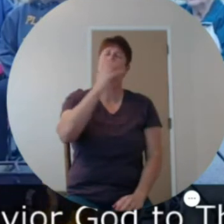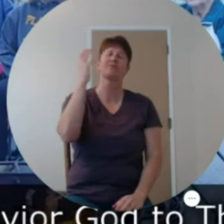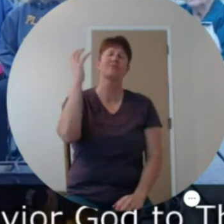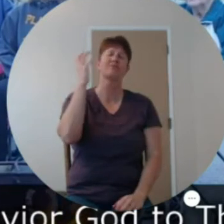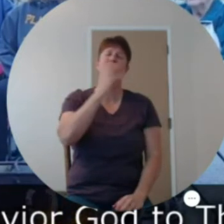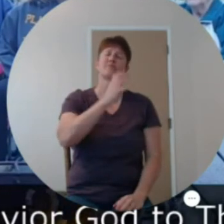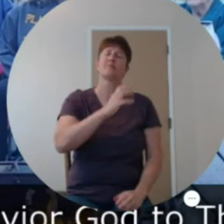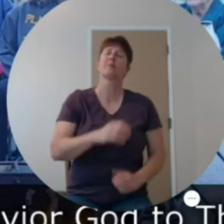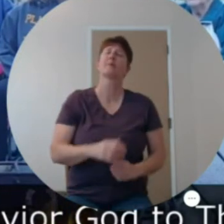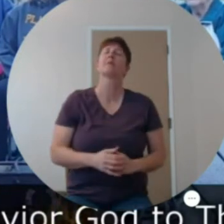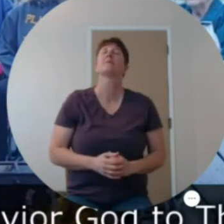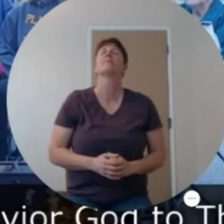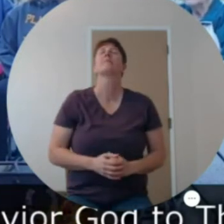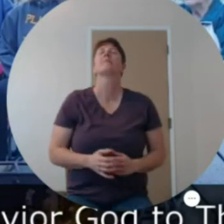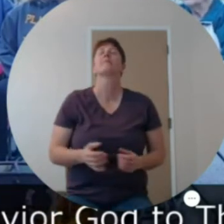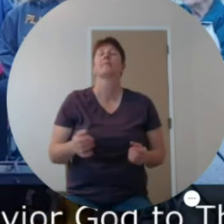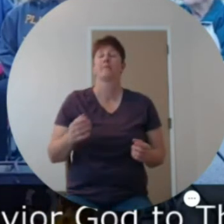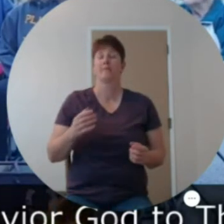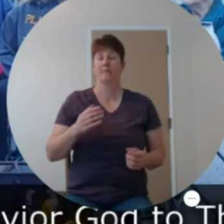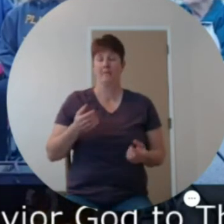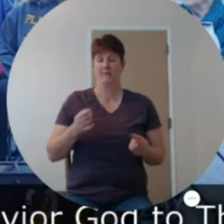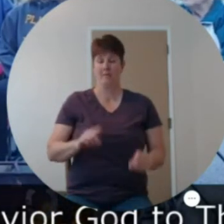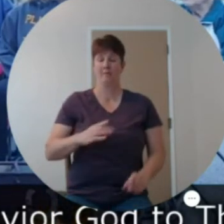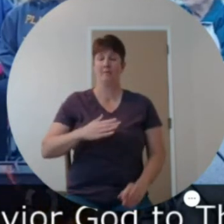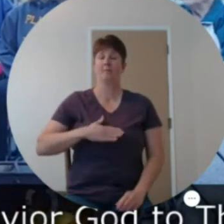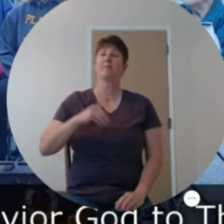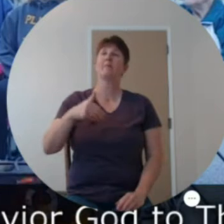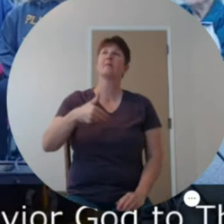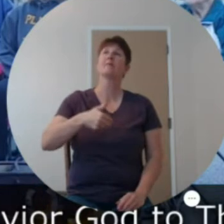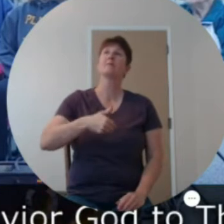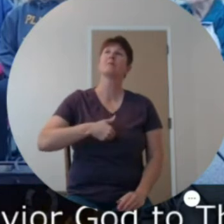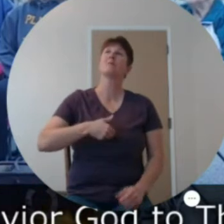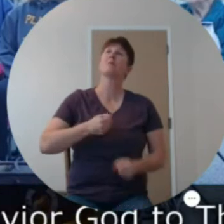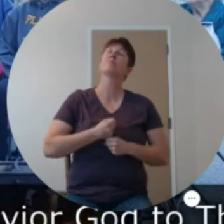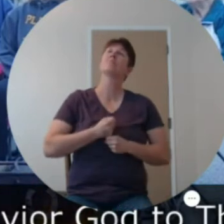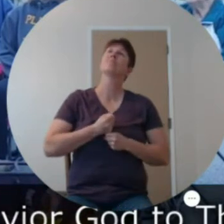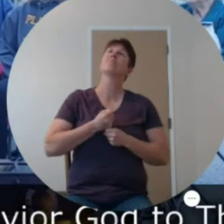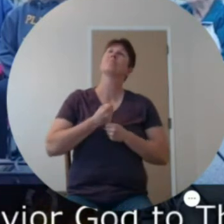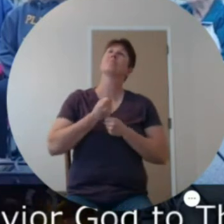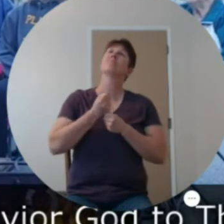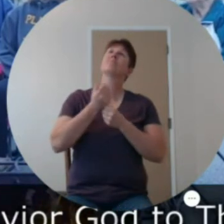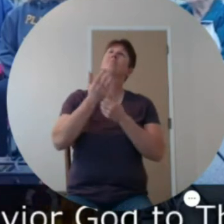Then sings my soul,